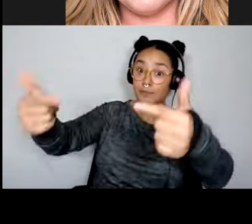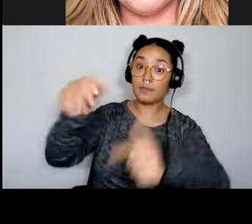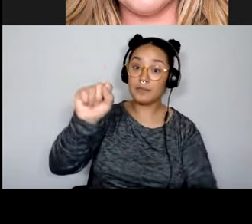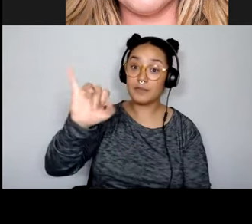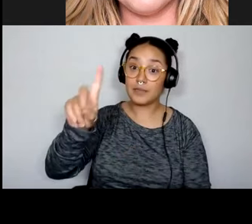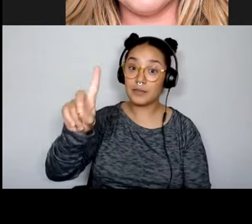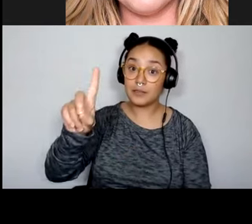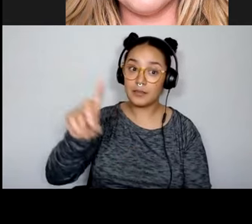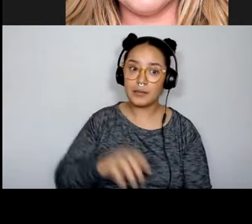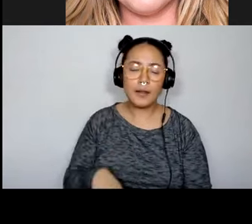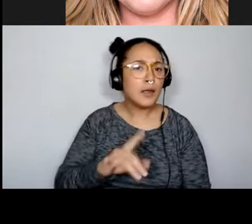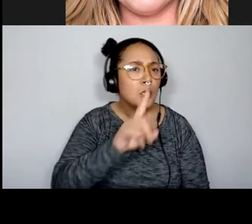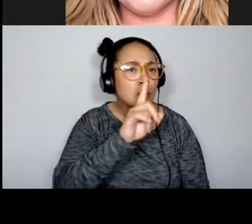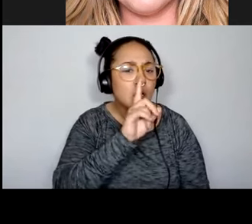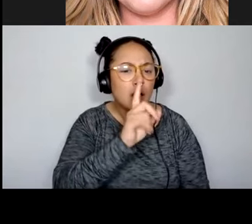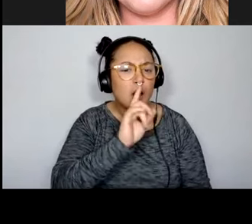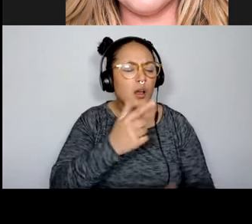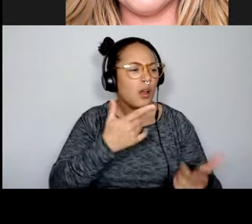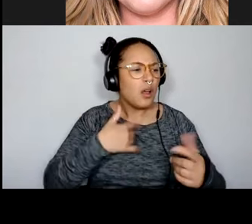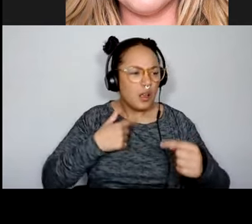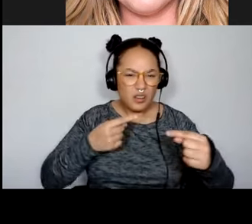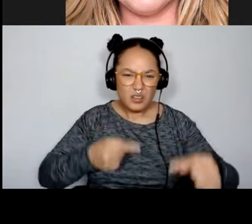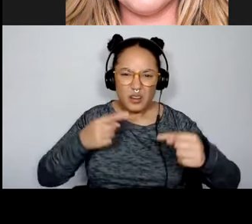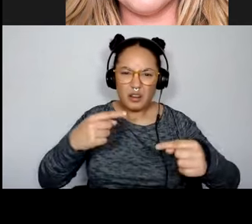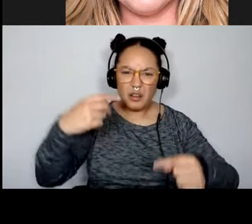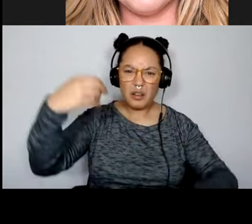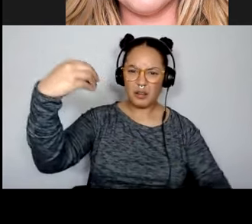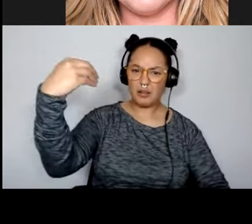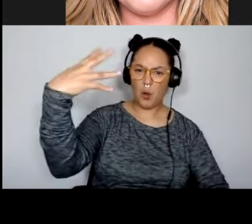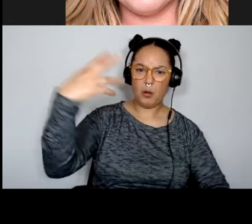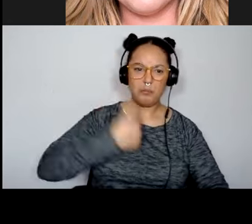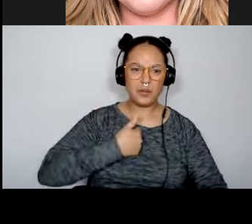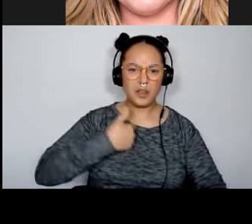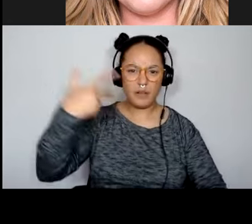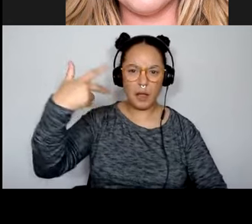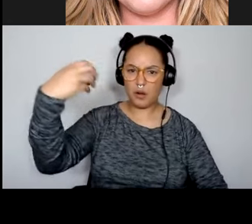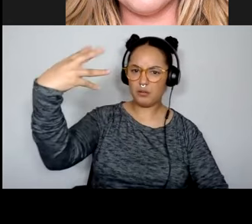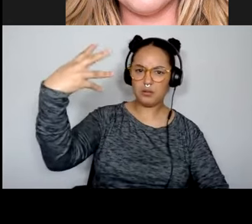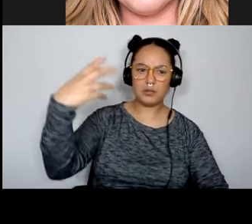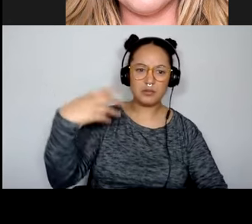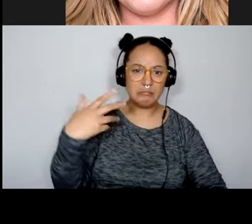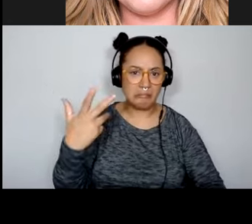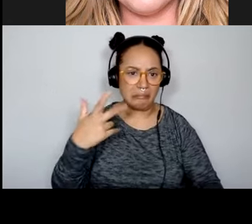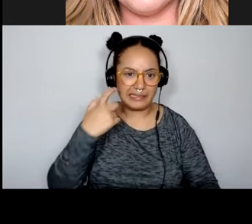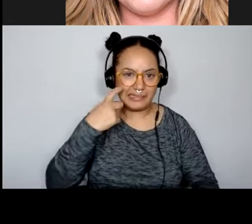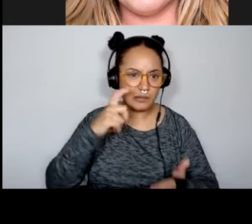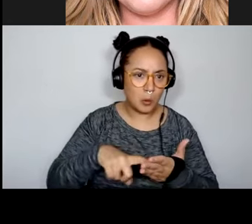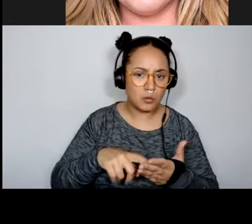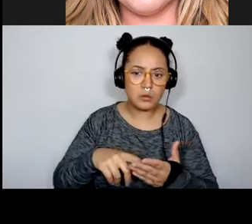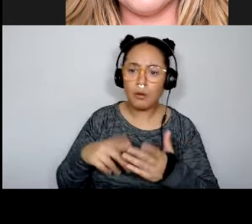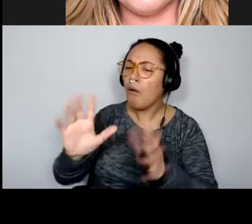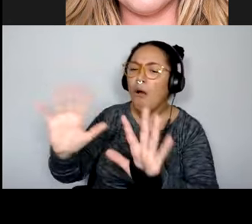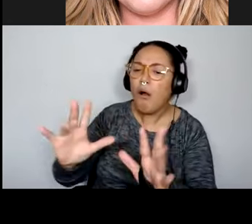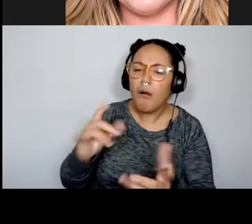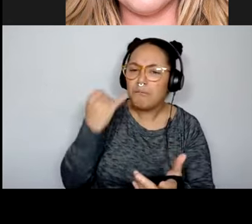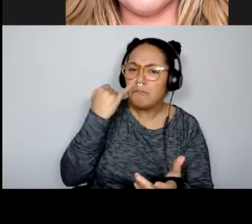Sorry, I'm actually having trouble putting the video on. I just realized. That's okay. That's no problem. If you don't need it,